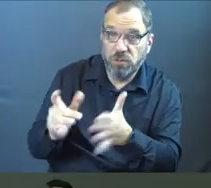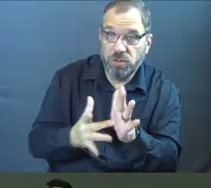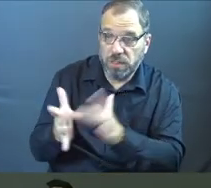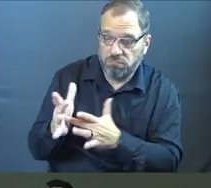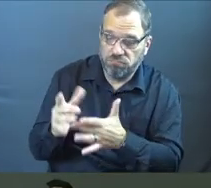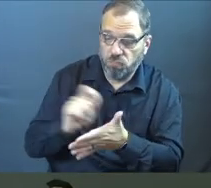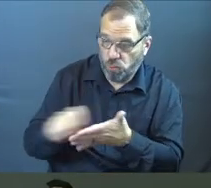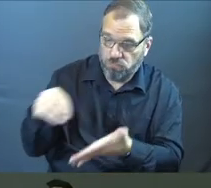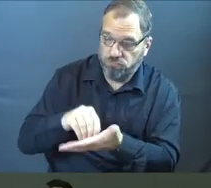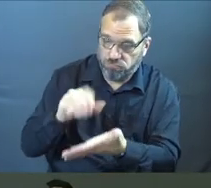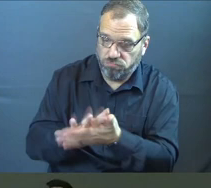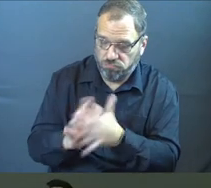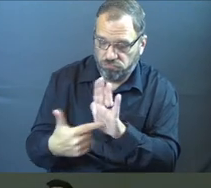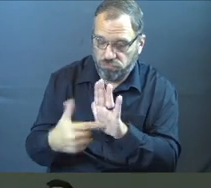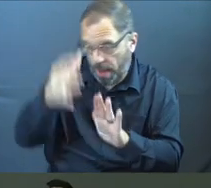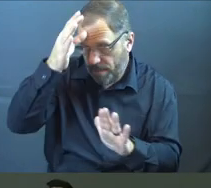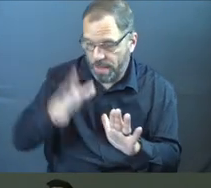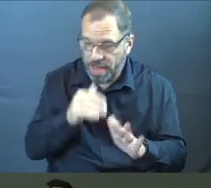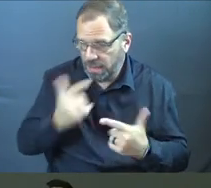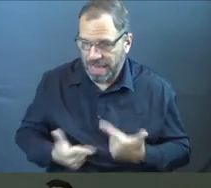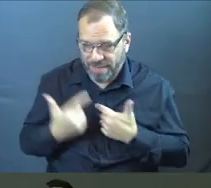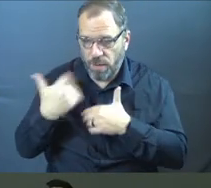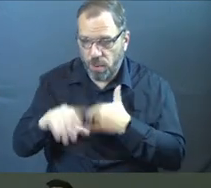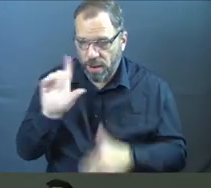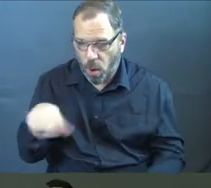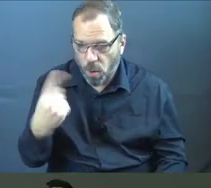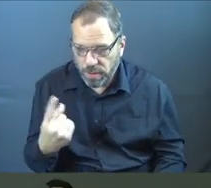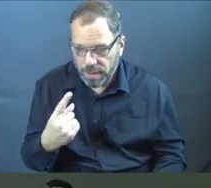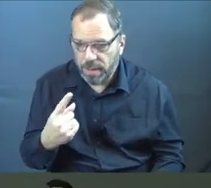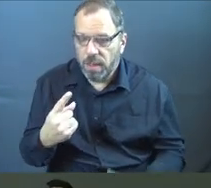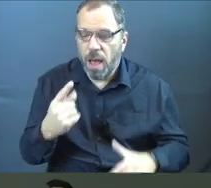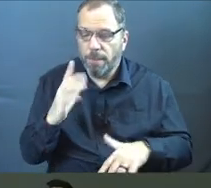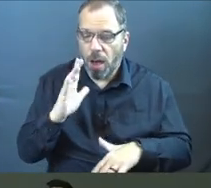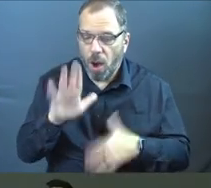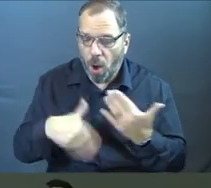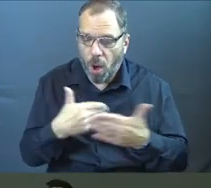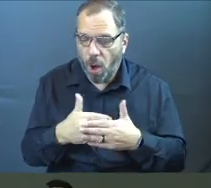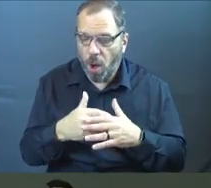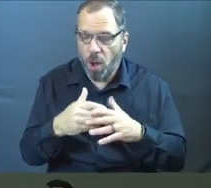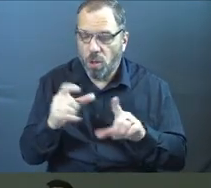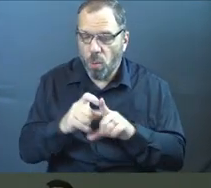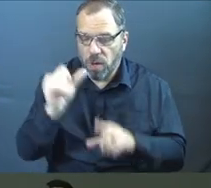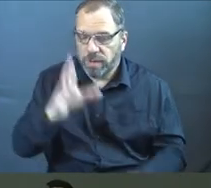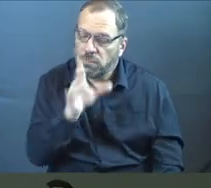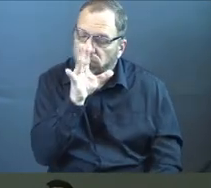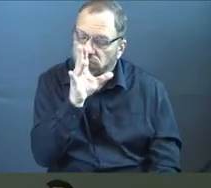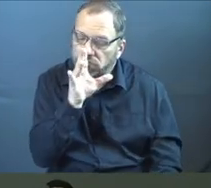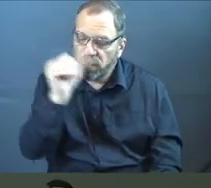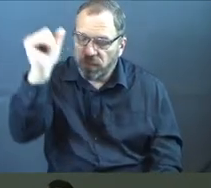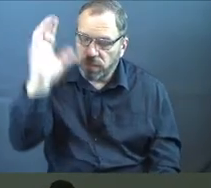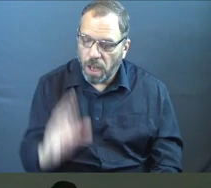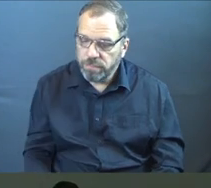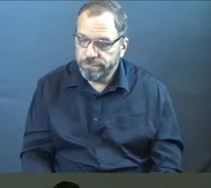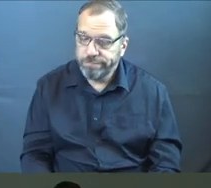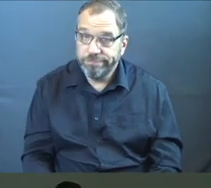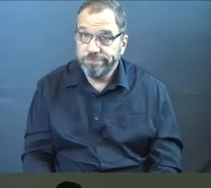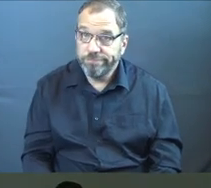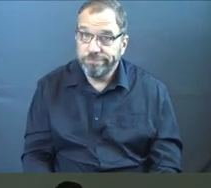Jesus says, is written, man shall not live by bread alone, but by every word that comes from the mouth of God.